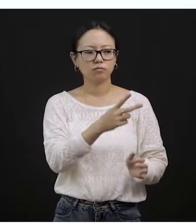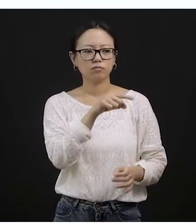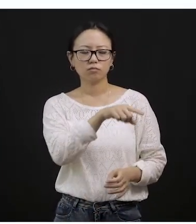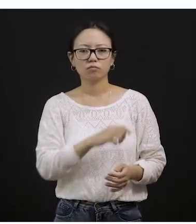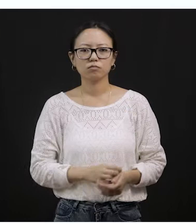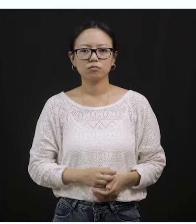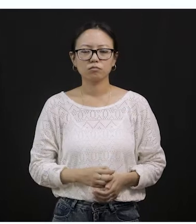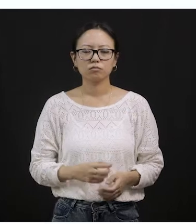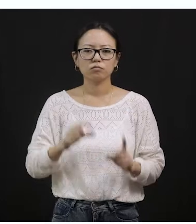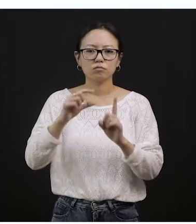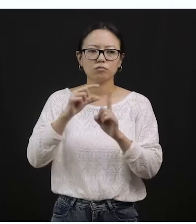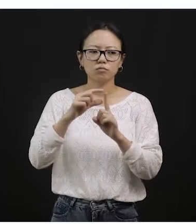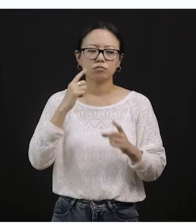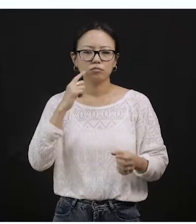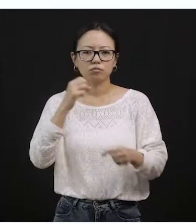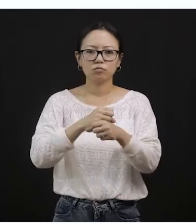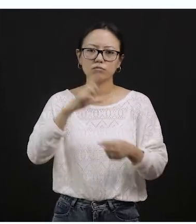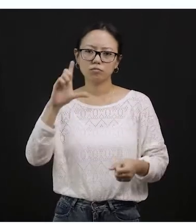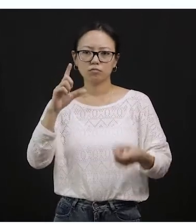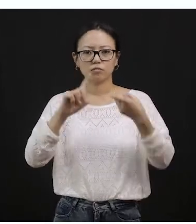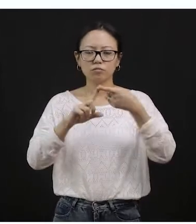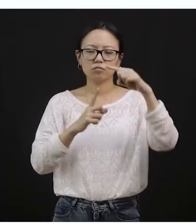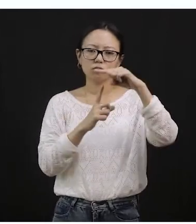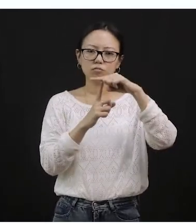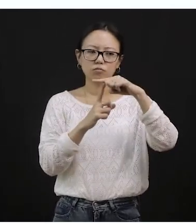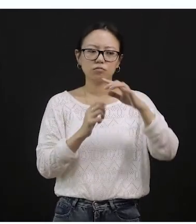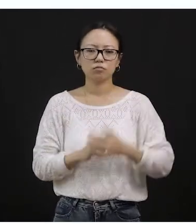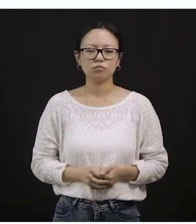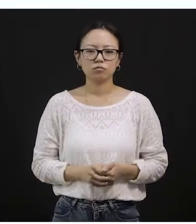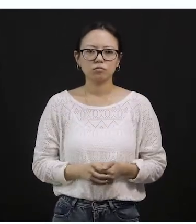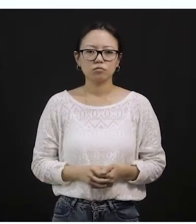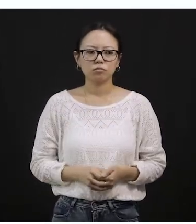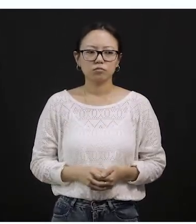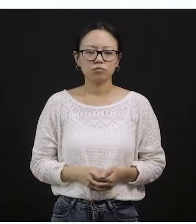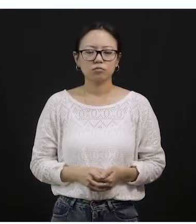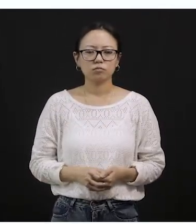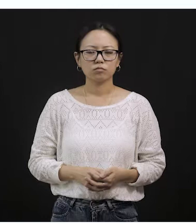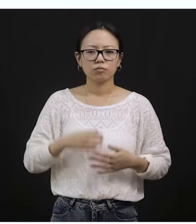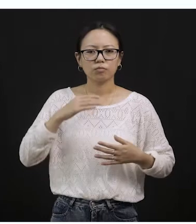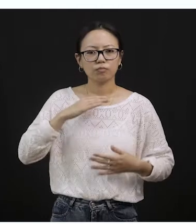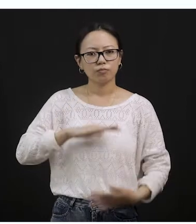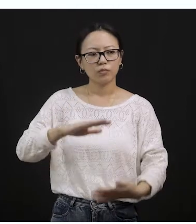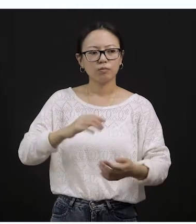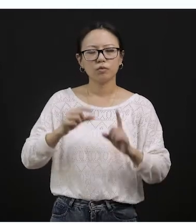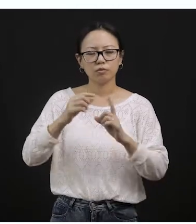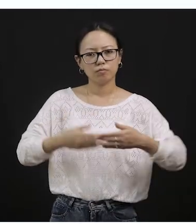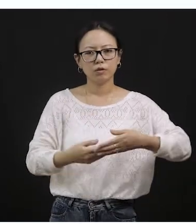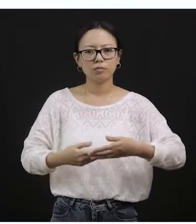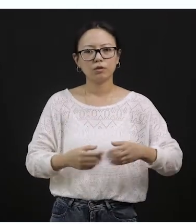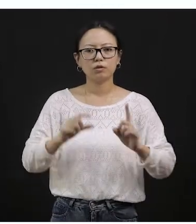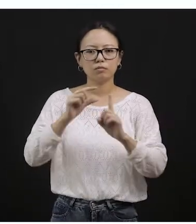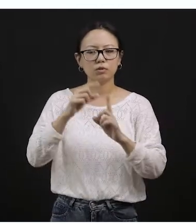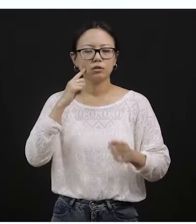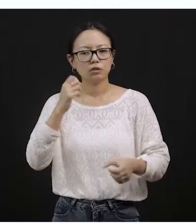knows this animal. This is a piglet. This is a baby, biglet. So how do we call the